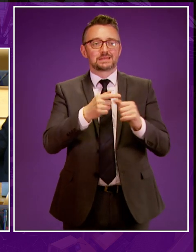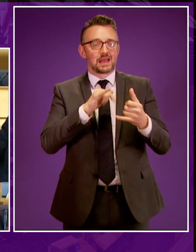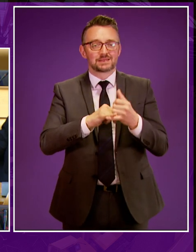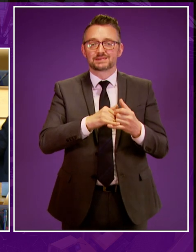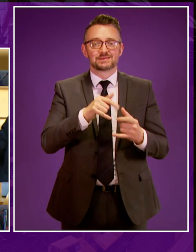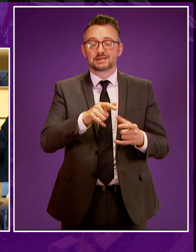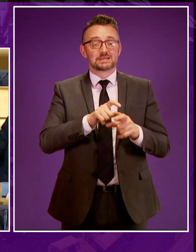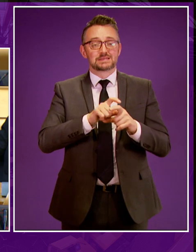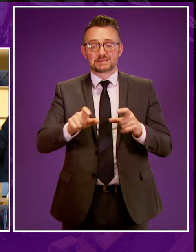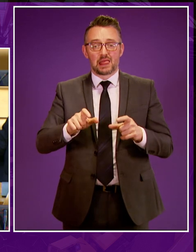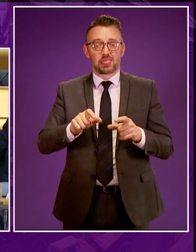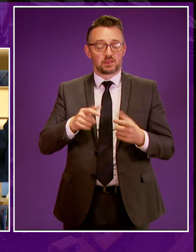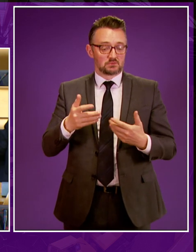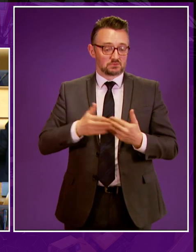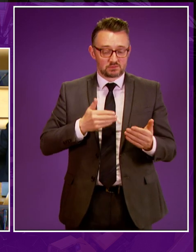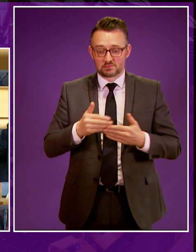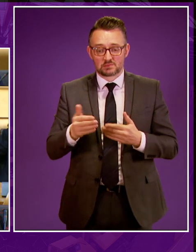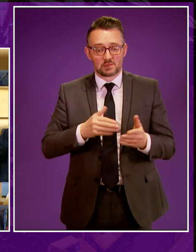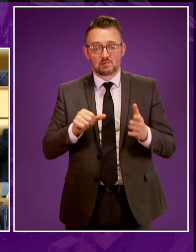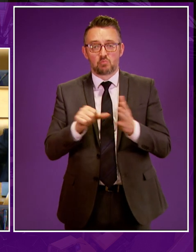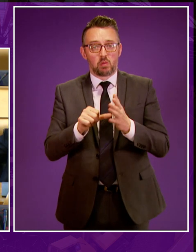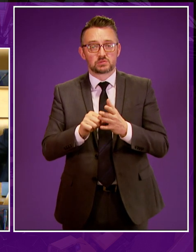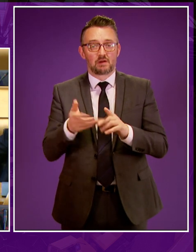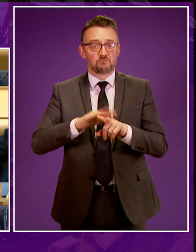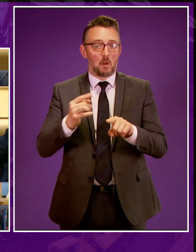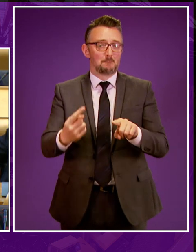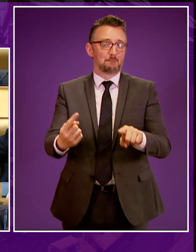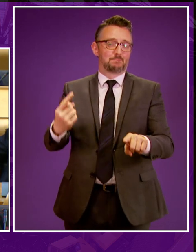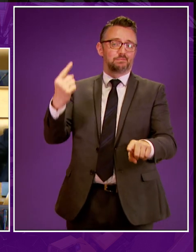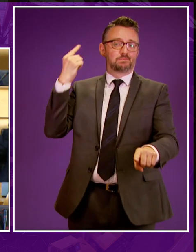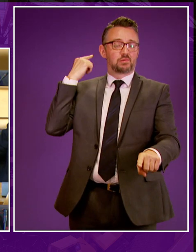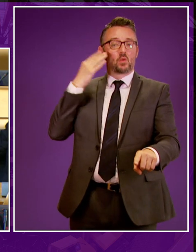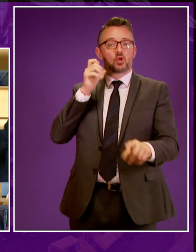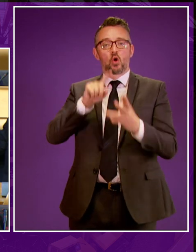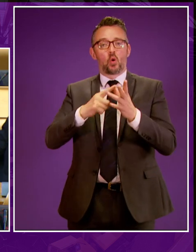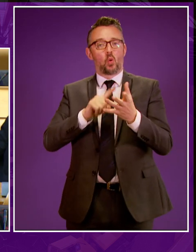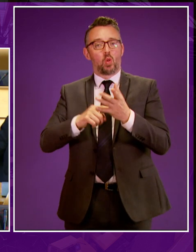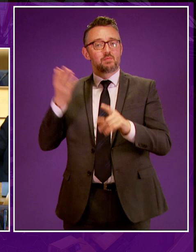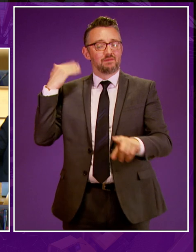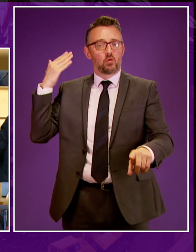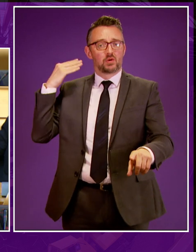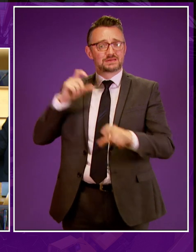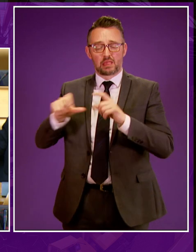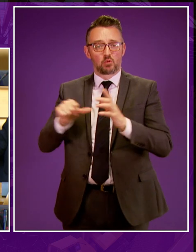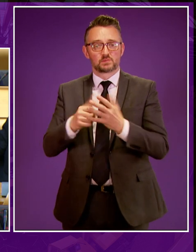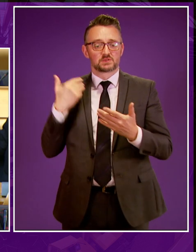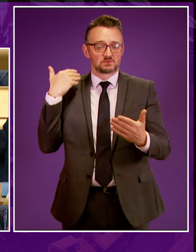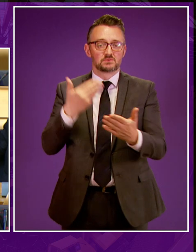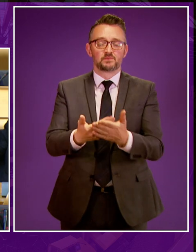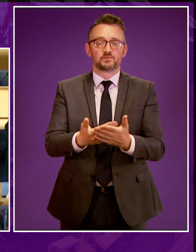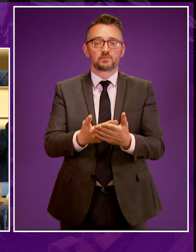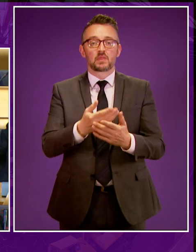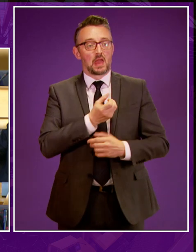tackling the scarred landscape and other employment and environmental issues left by the open caste industries. Labour has been an